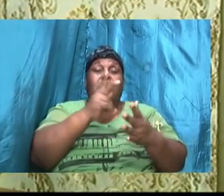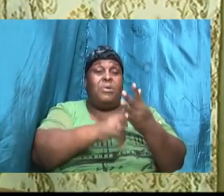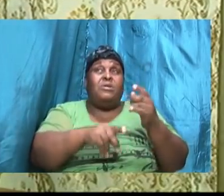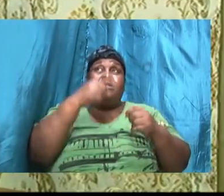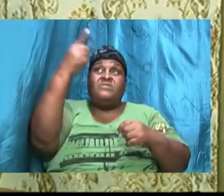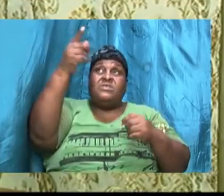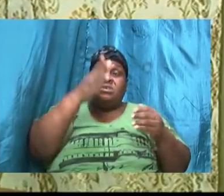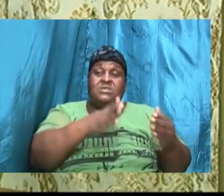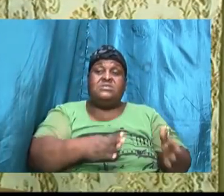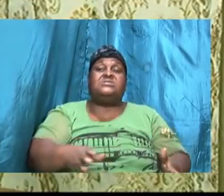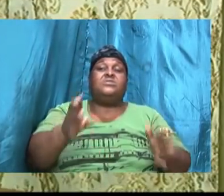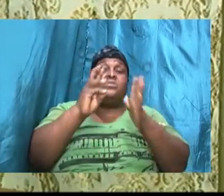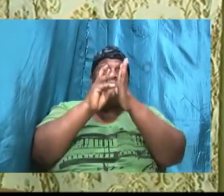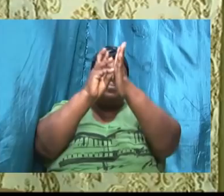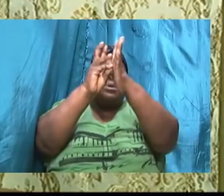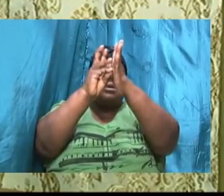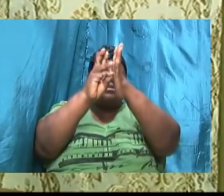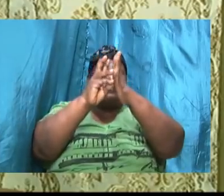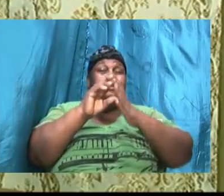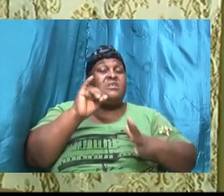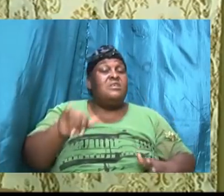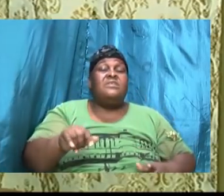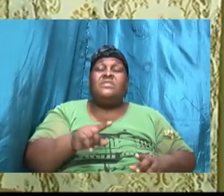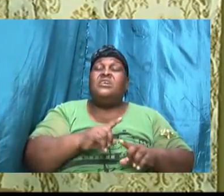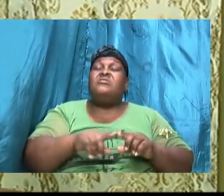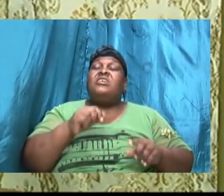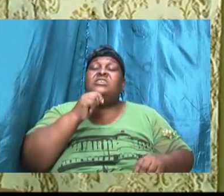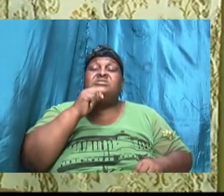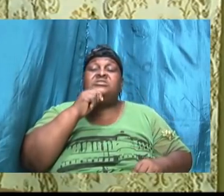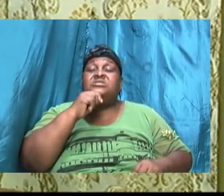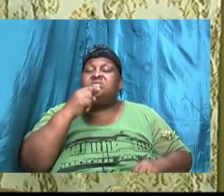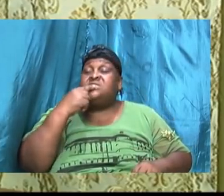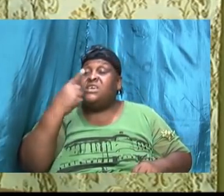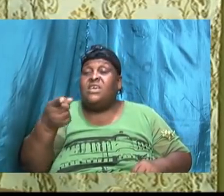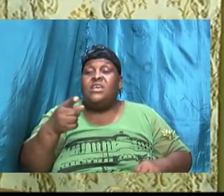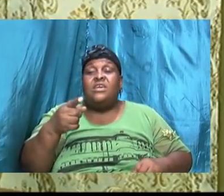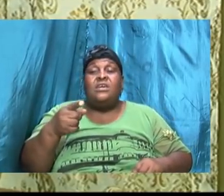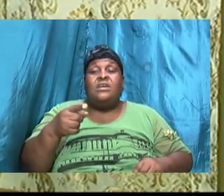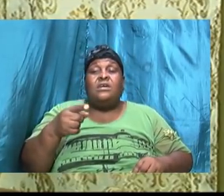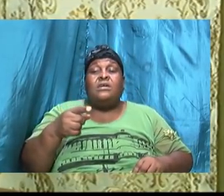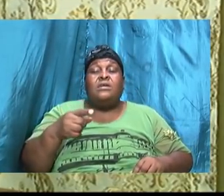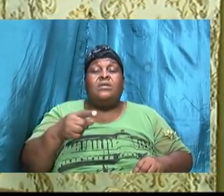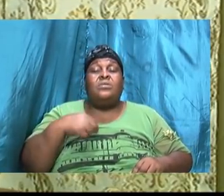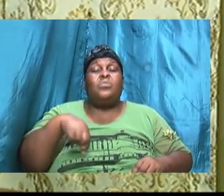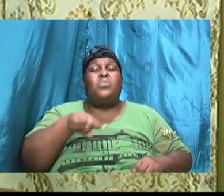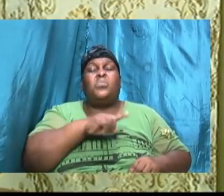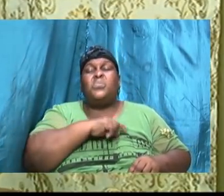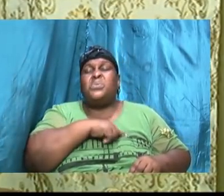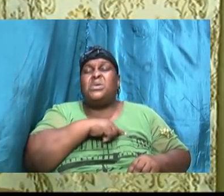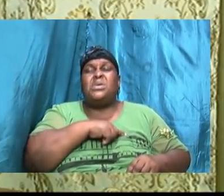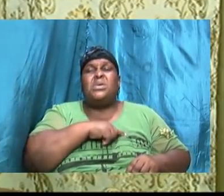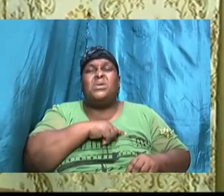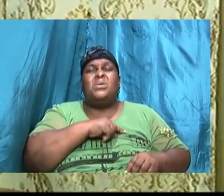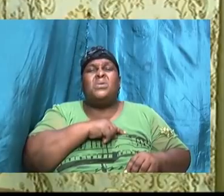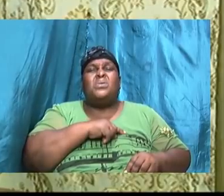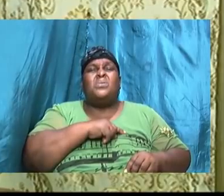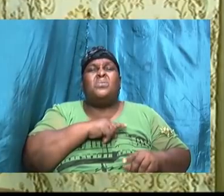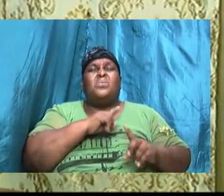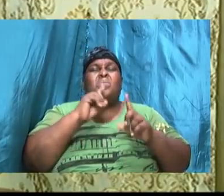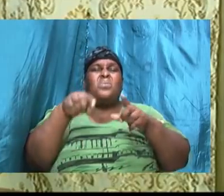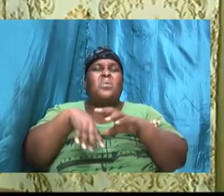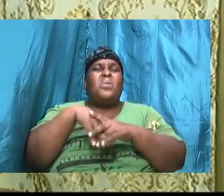that does not say that we did not go outside of God's perfect will for our life